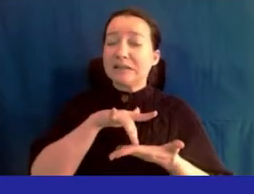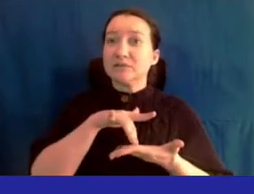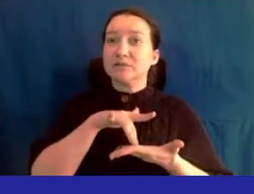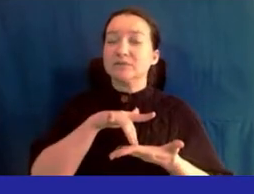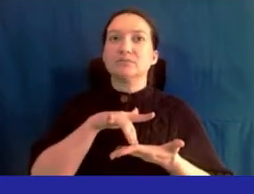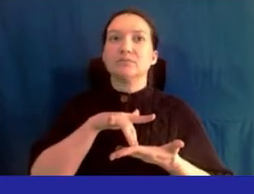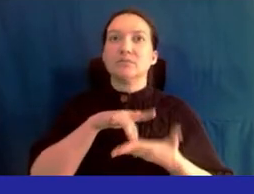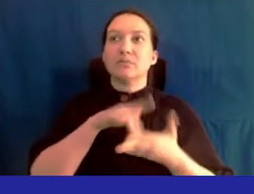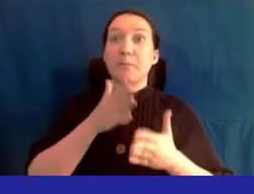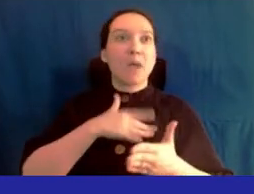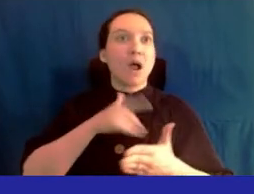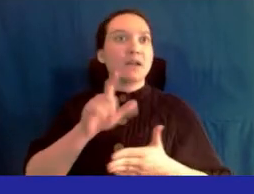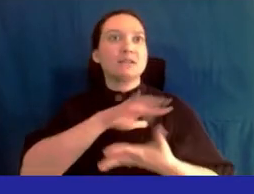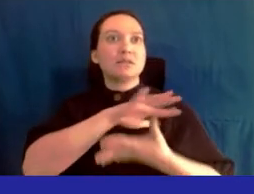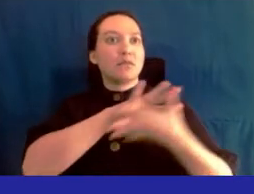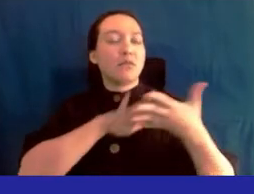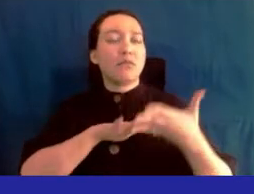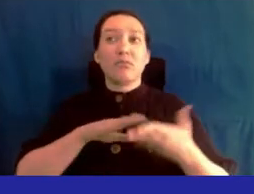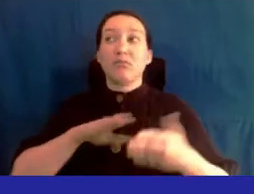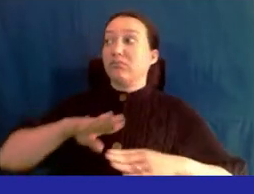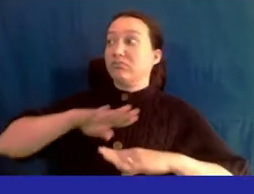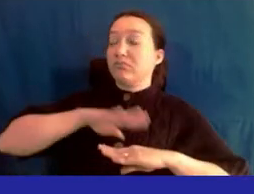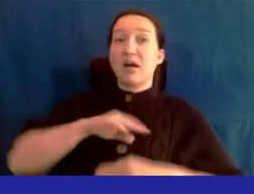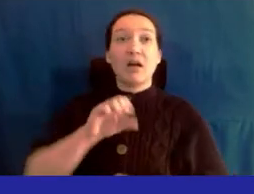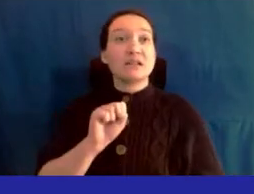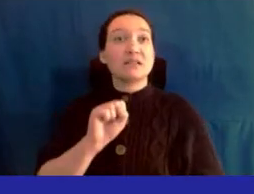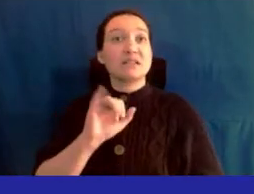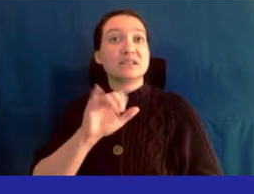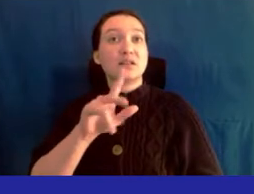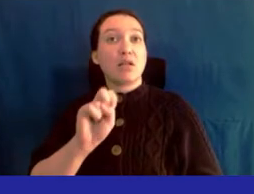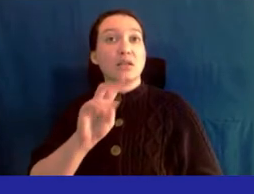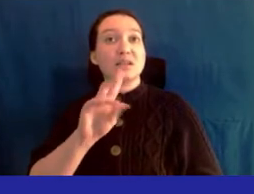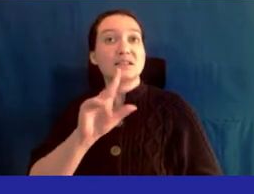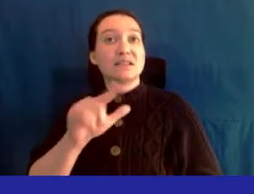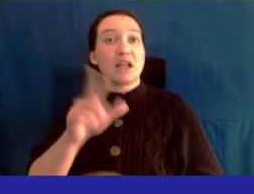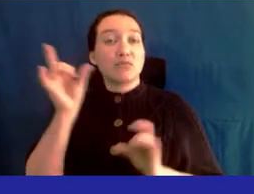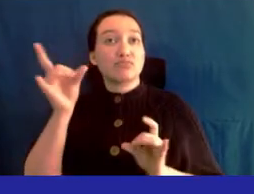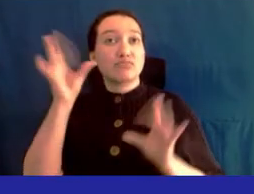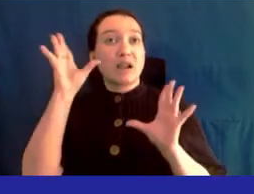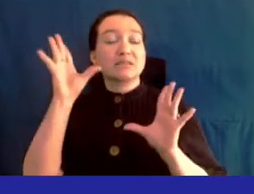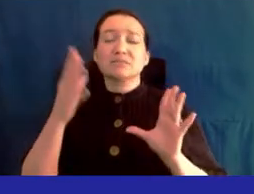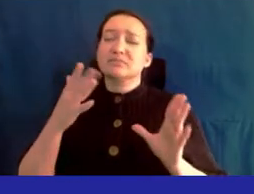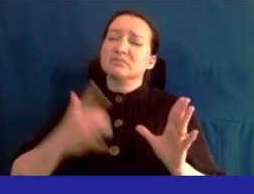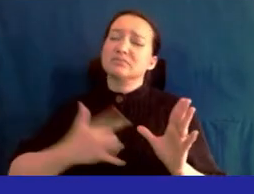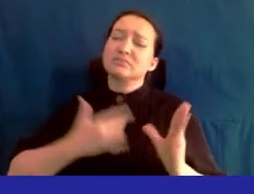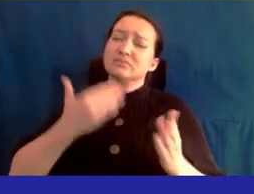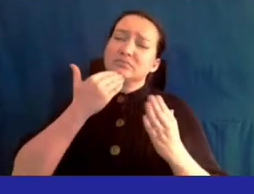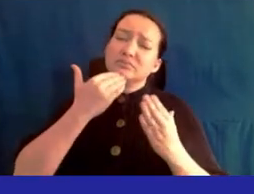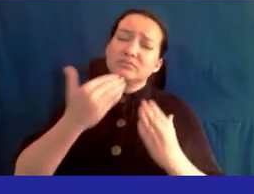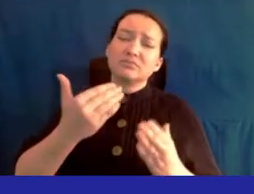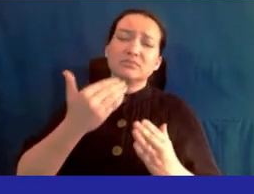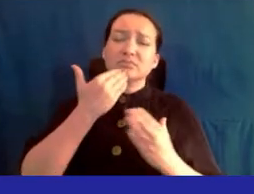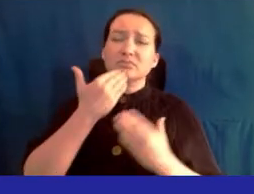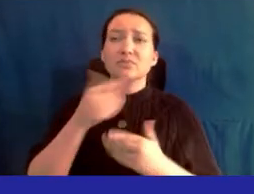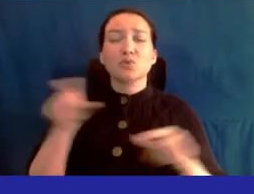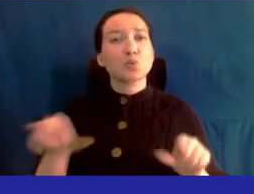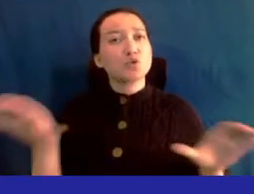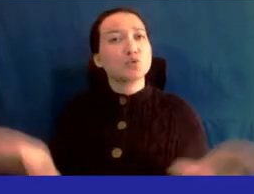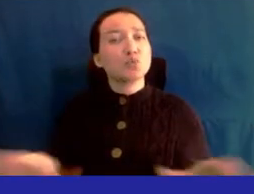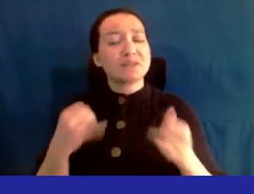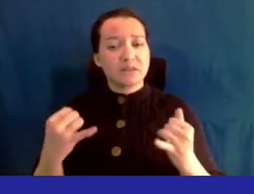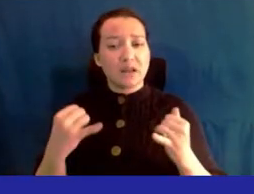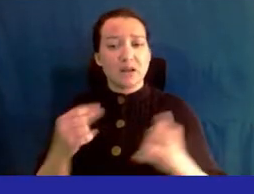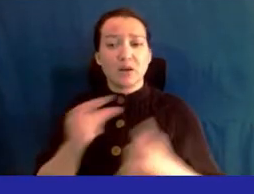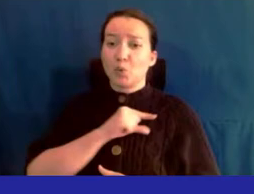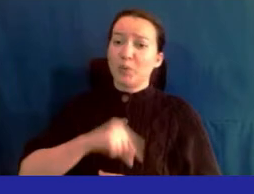were addressing my needs as a sickle cell crisis. I am so grateful to what you're doing here at